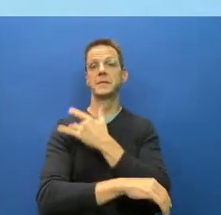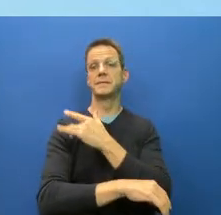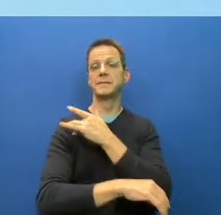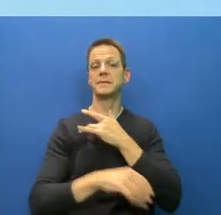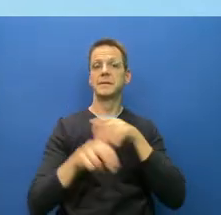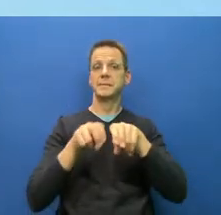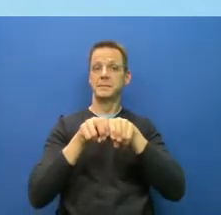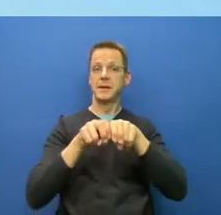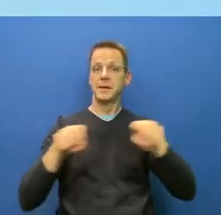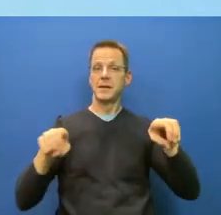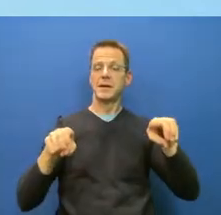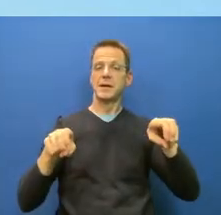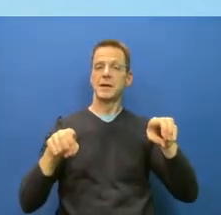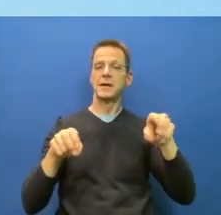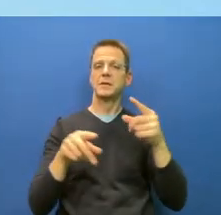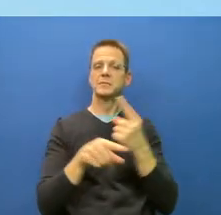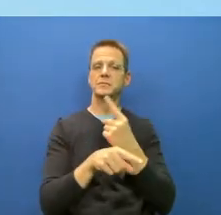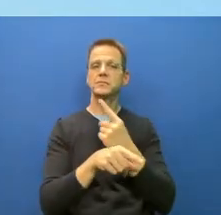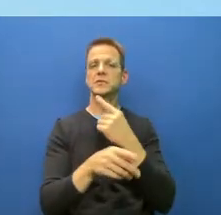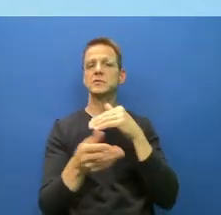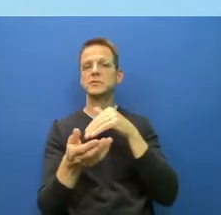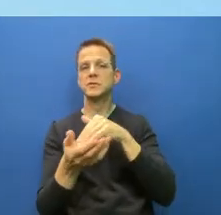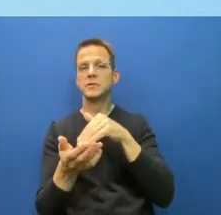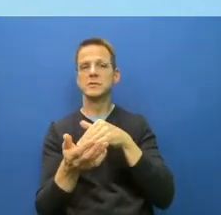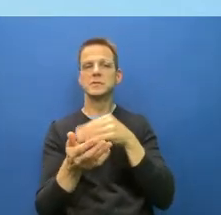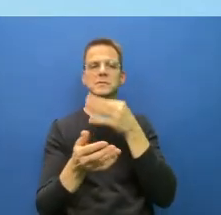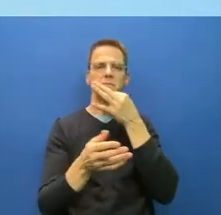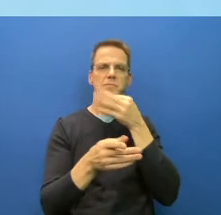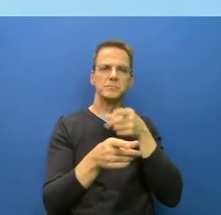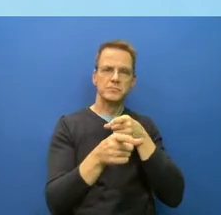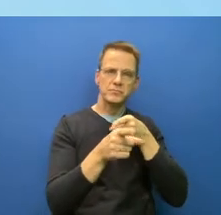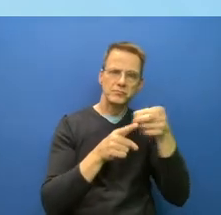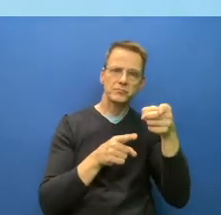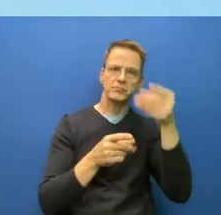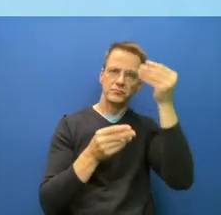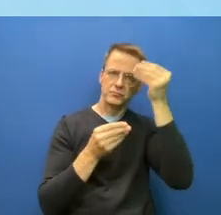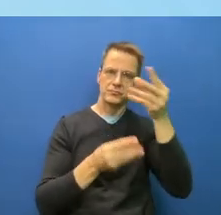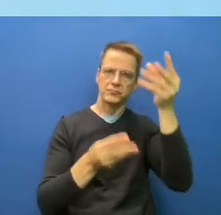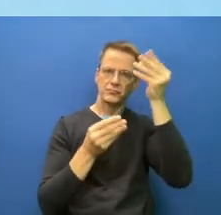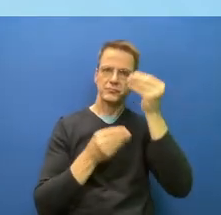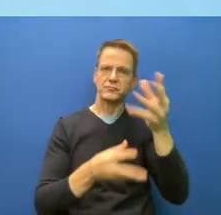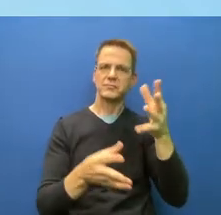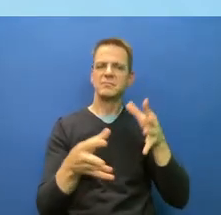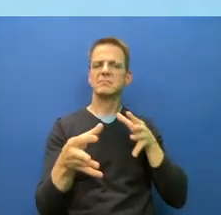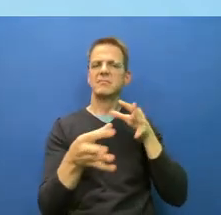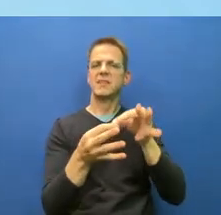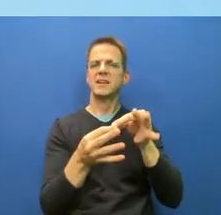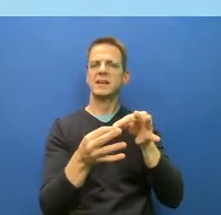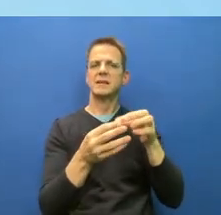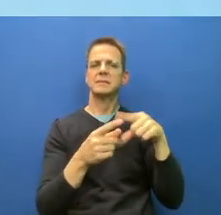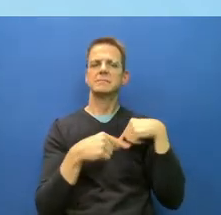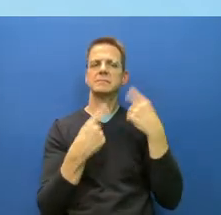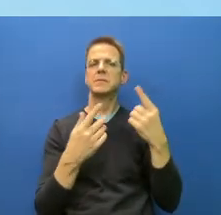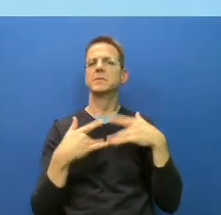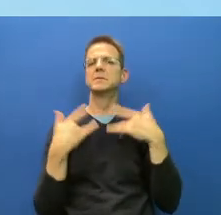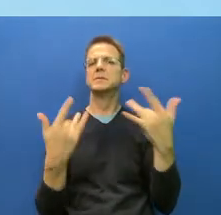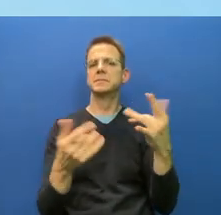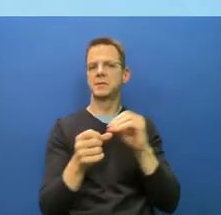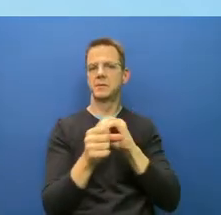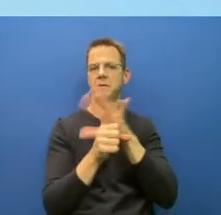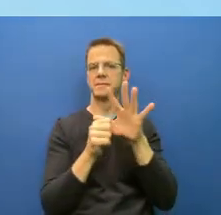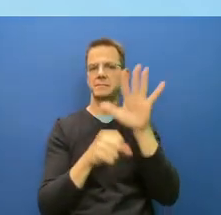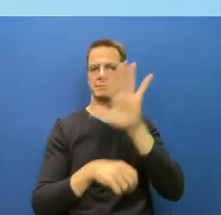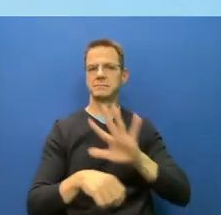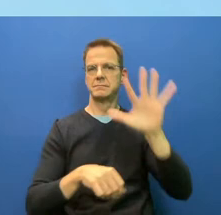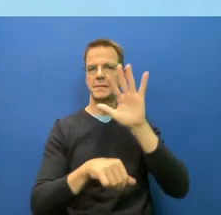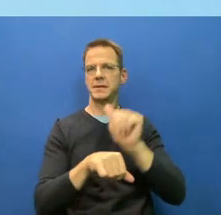in Alberta and take questions from the public and the media. The views of our panelists are their own and do not represent any institutions they may be